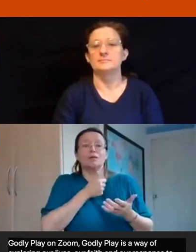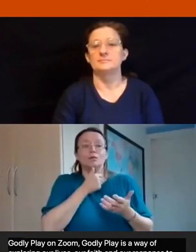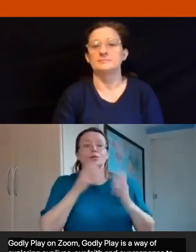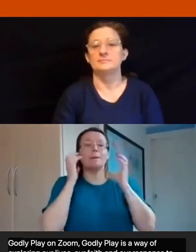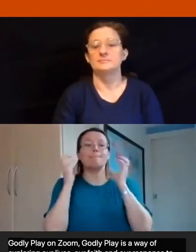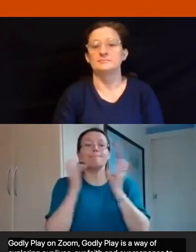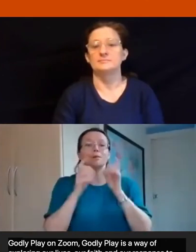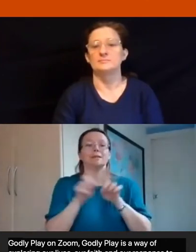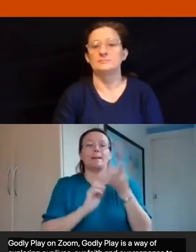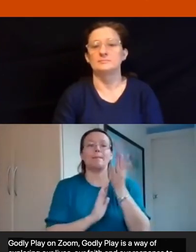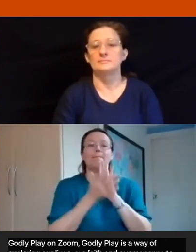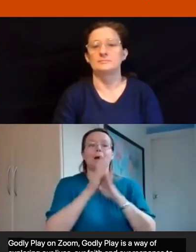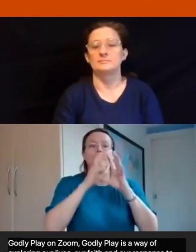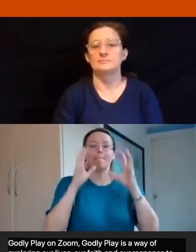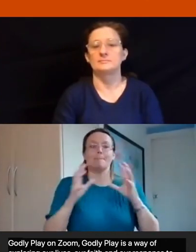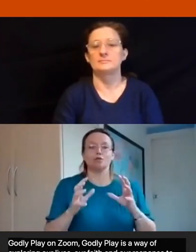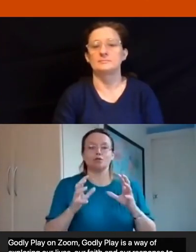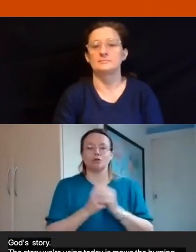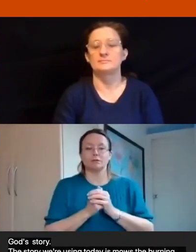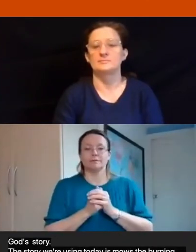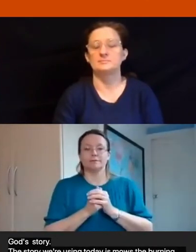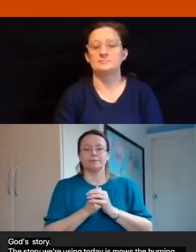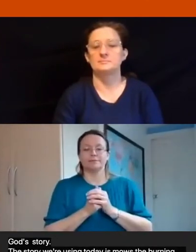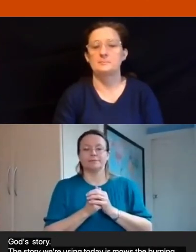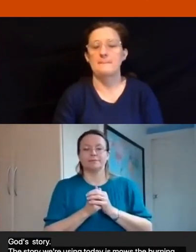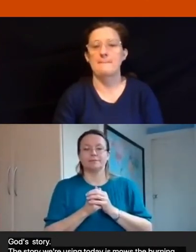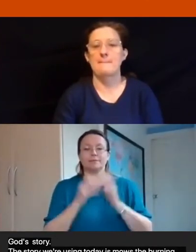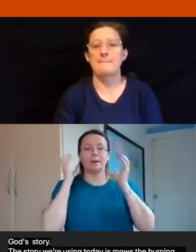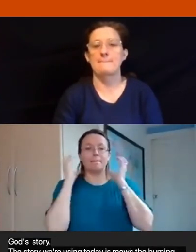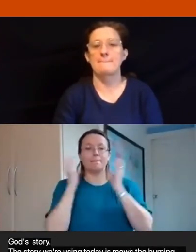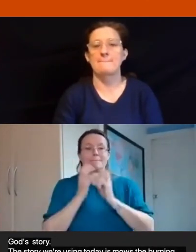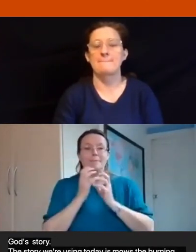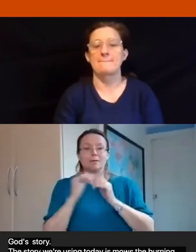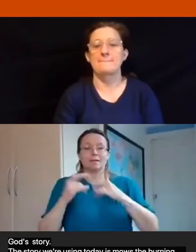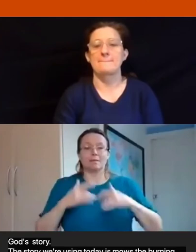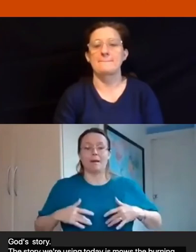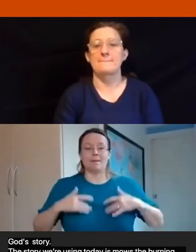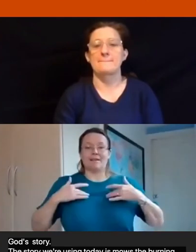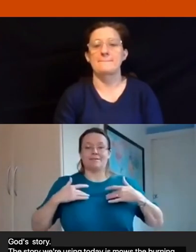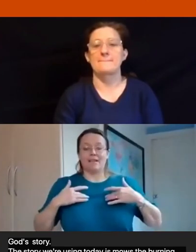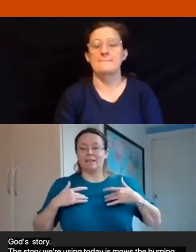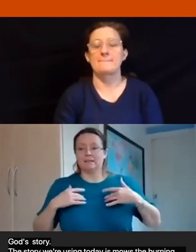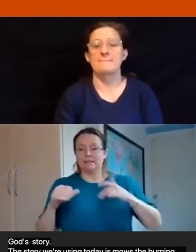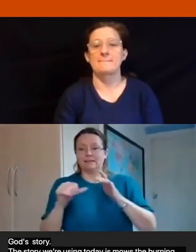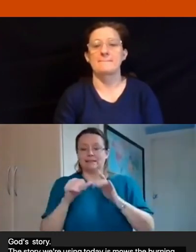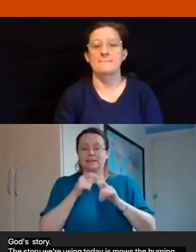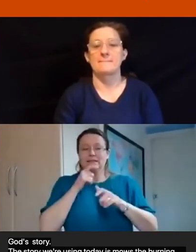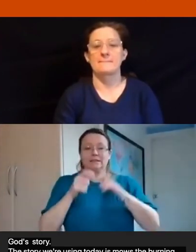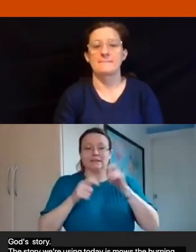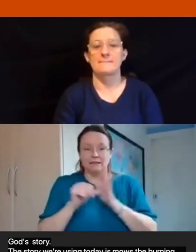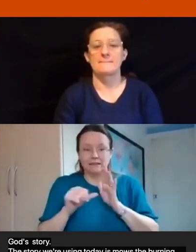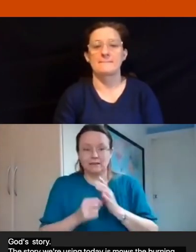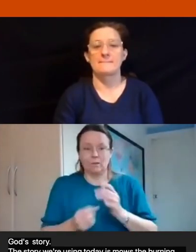bush and moses a bit like me at the moment was probably feeling rather short of words and rather um overwhelmed